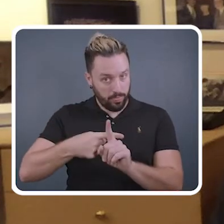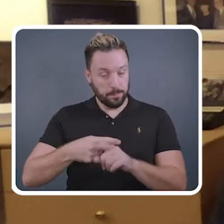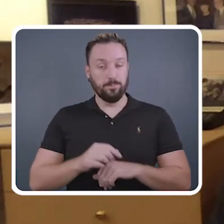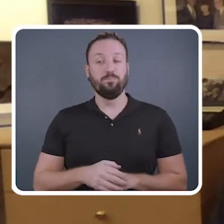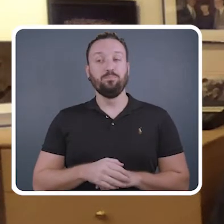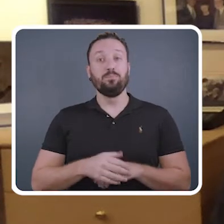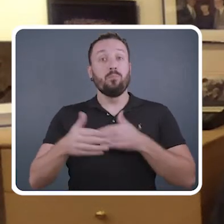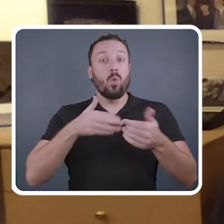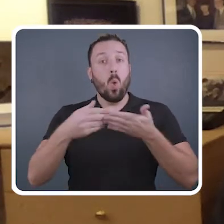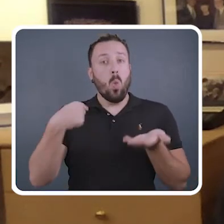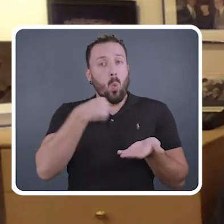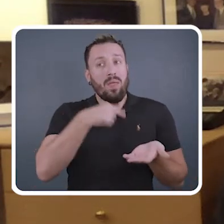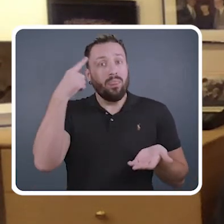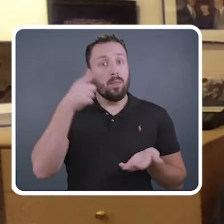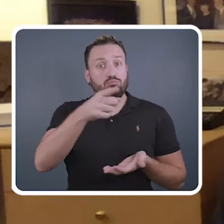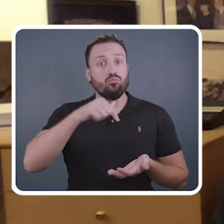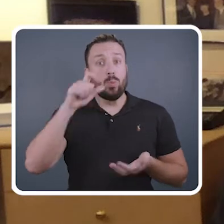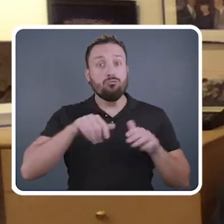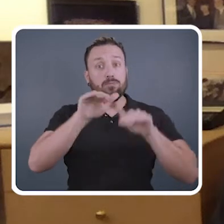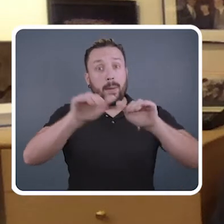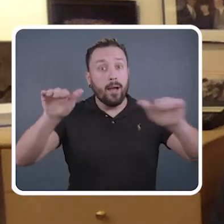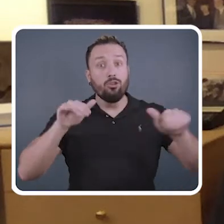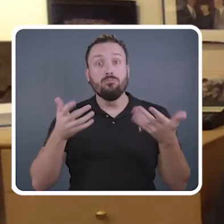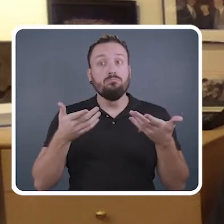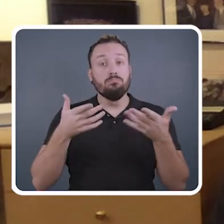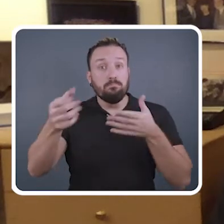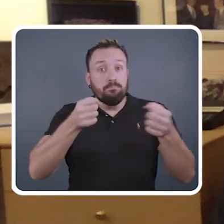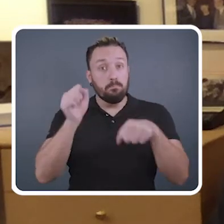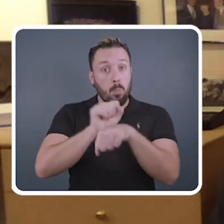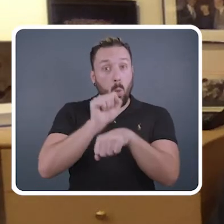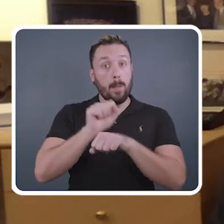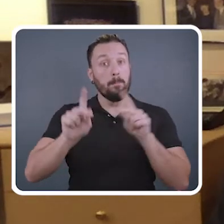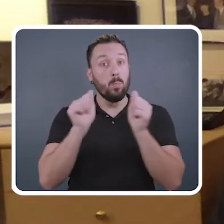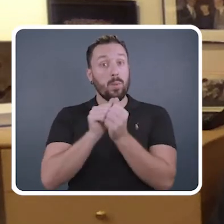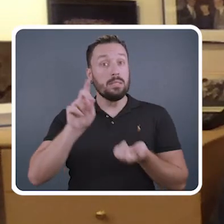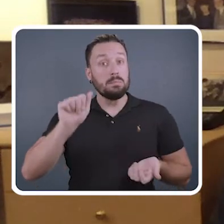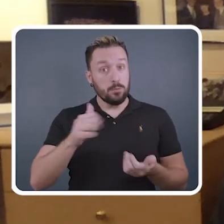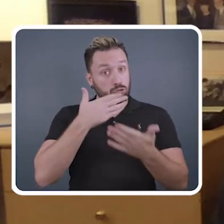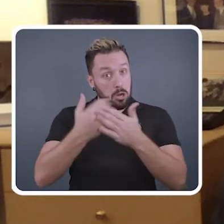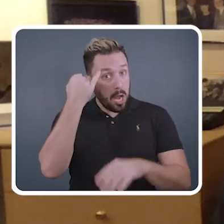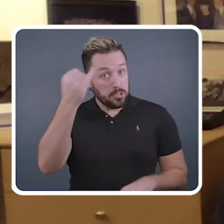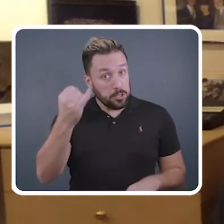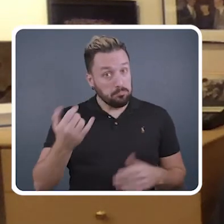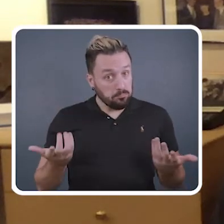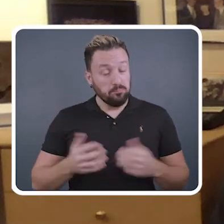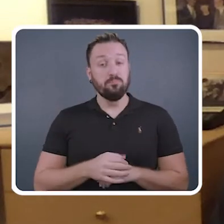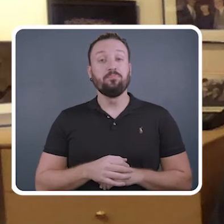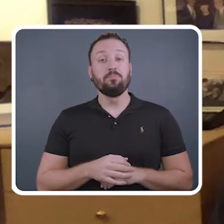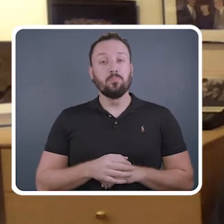Month. And although we really think you shouldn't have to be reminded that employing people with disabilities is a good idea.